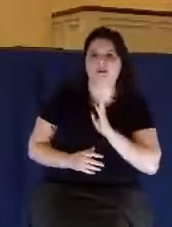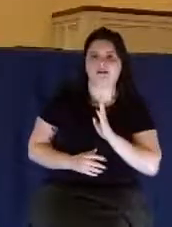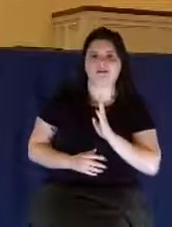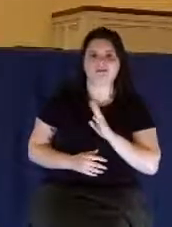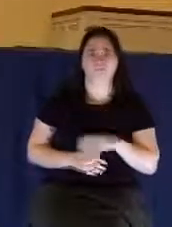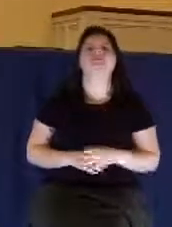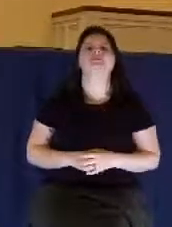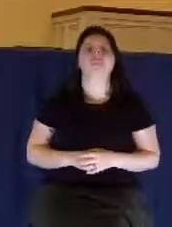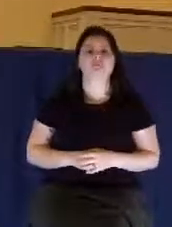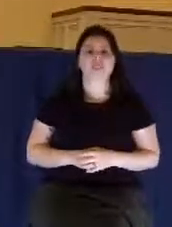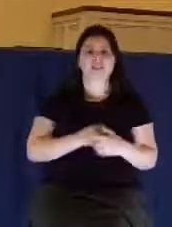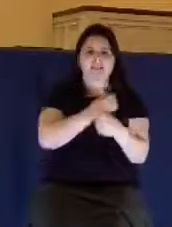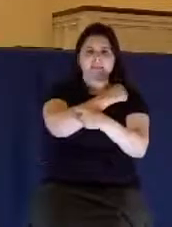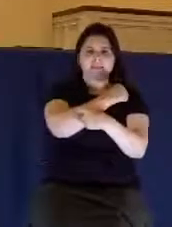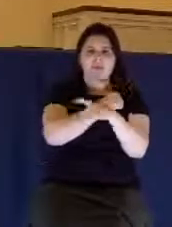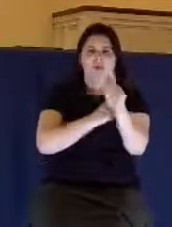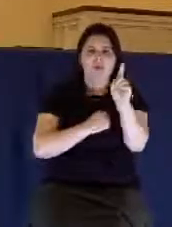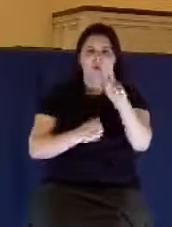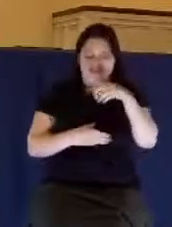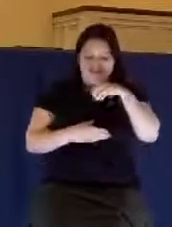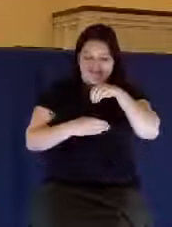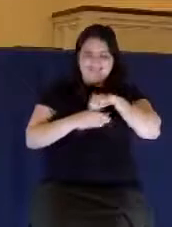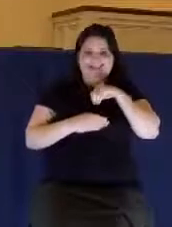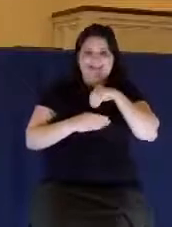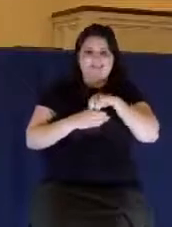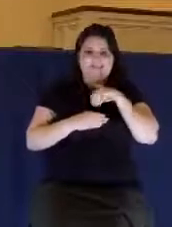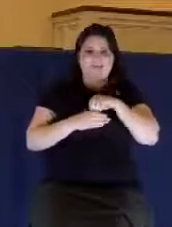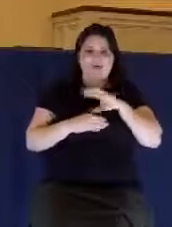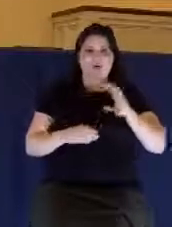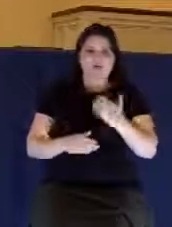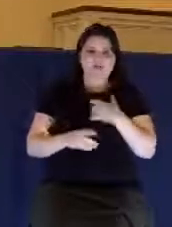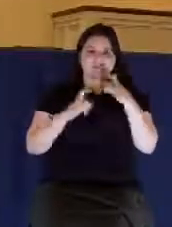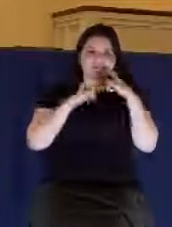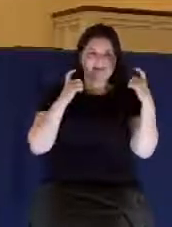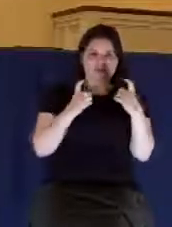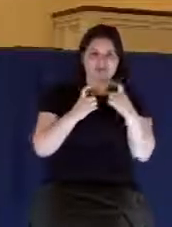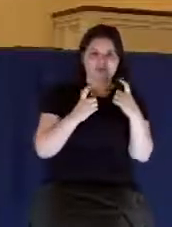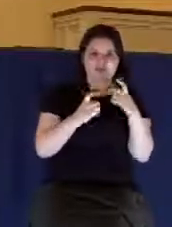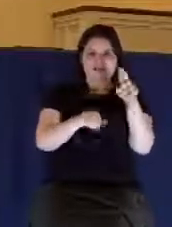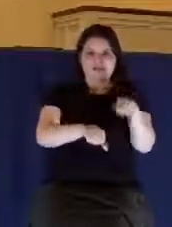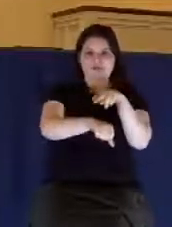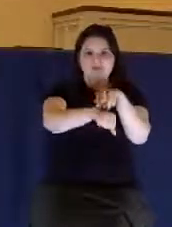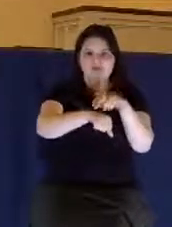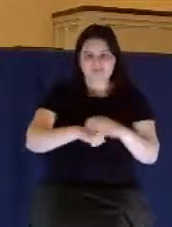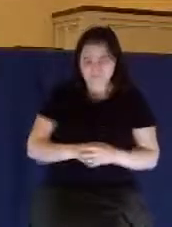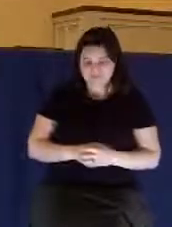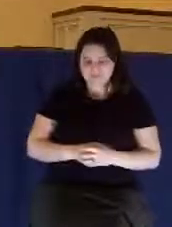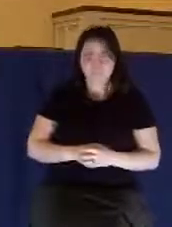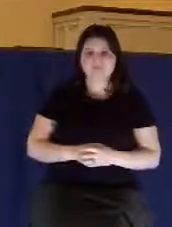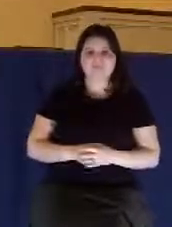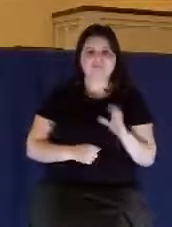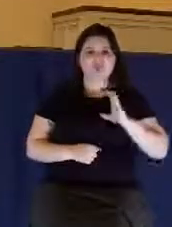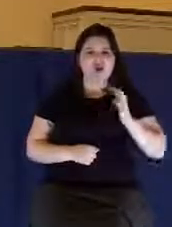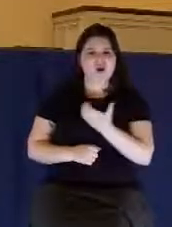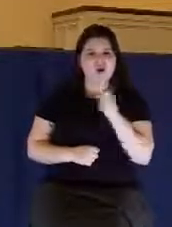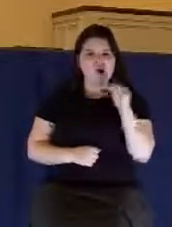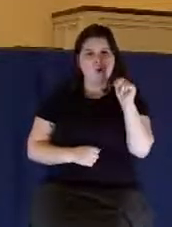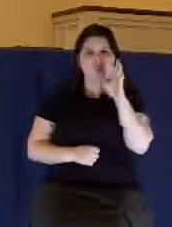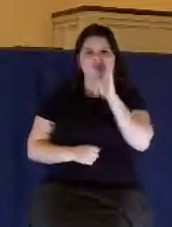It starts with inward desires. It comes from our own sinful nature. It comes from our own lust.